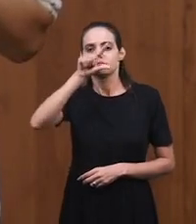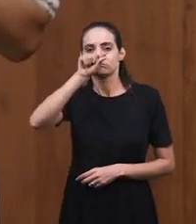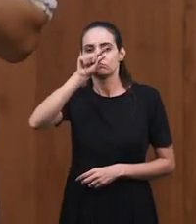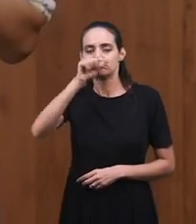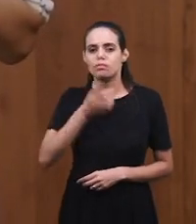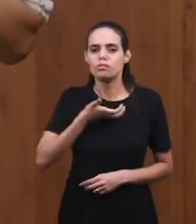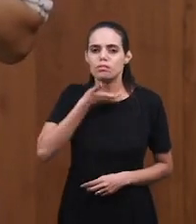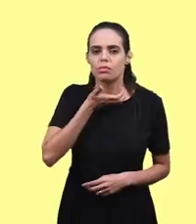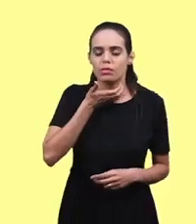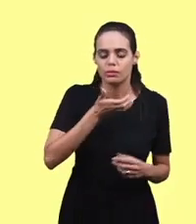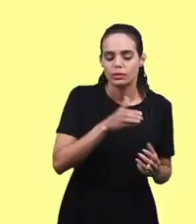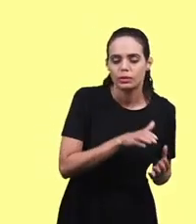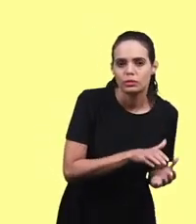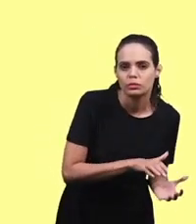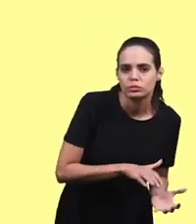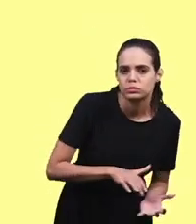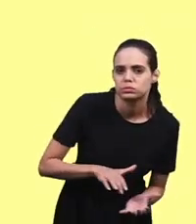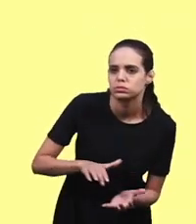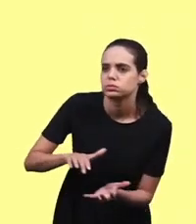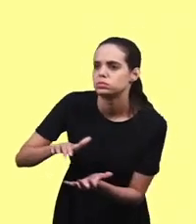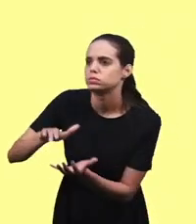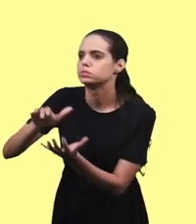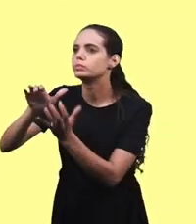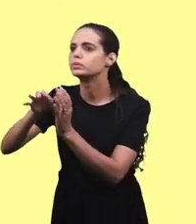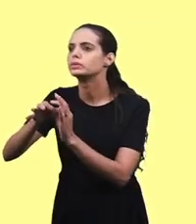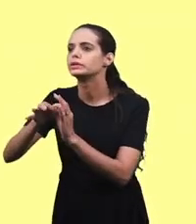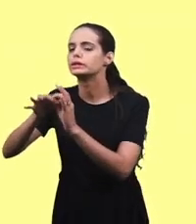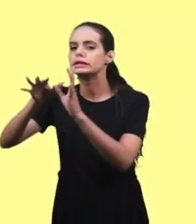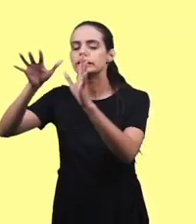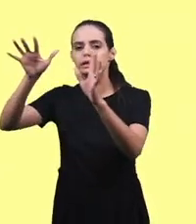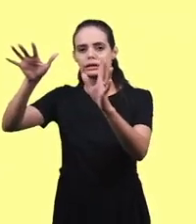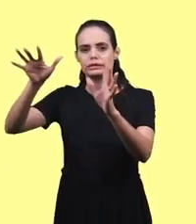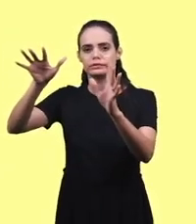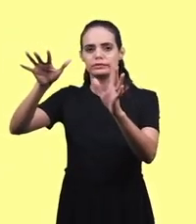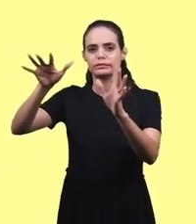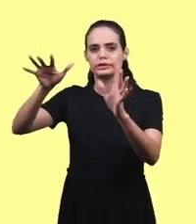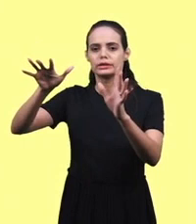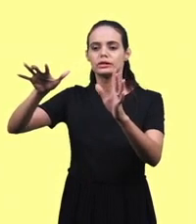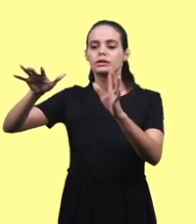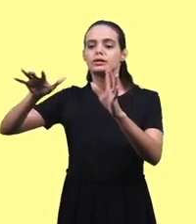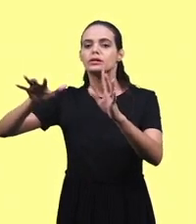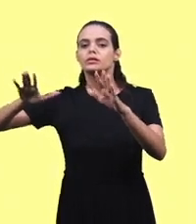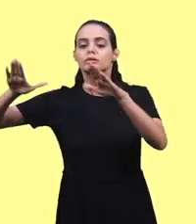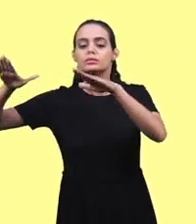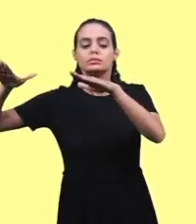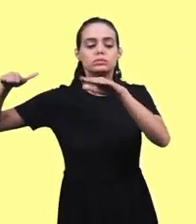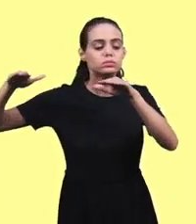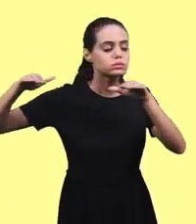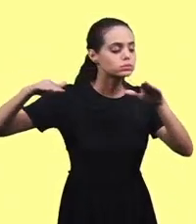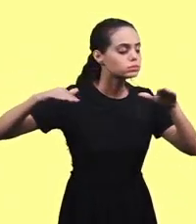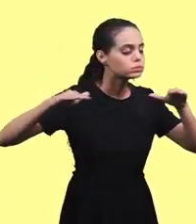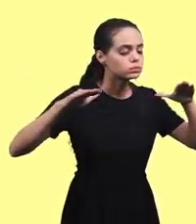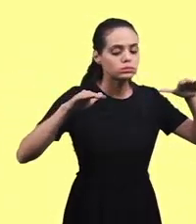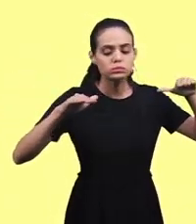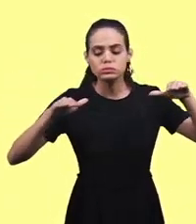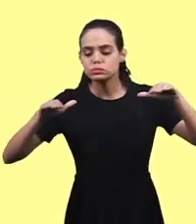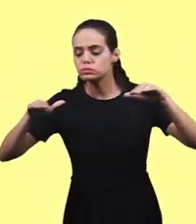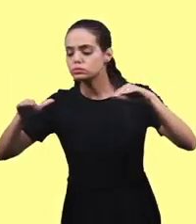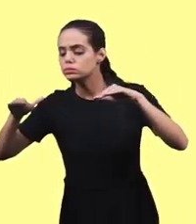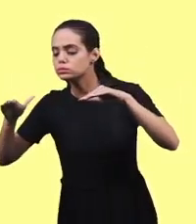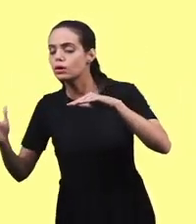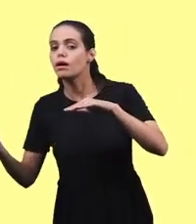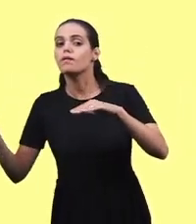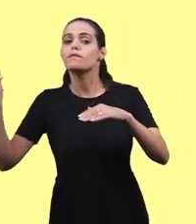The dove went, flew, flew around earth but quickly came back to the ark.